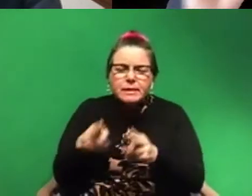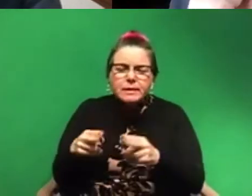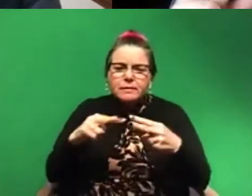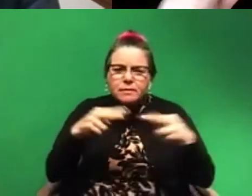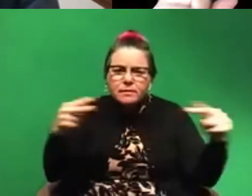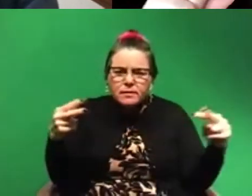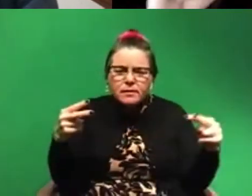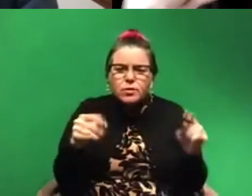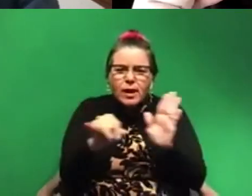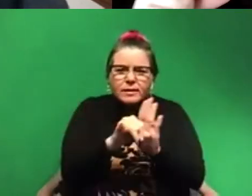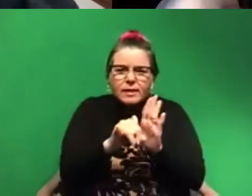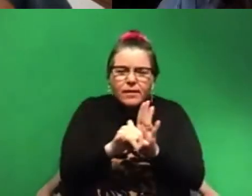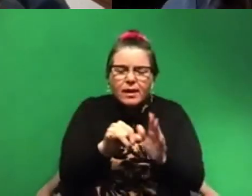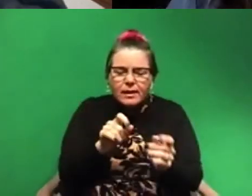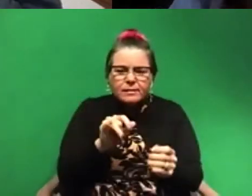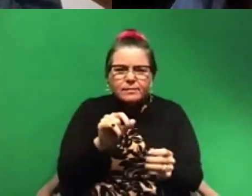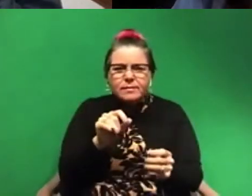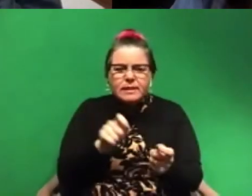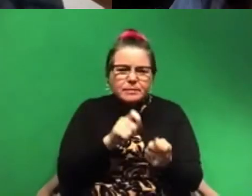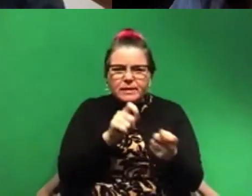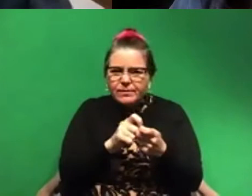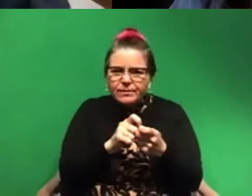identifying chunk of DNA?